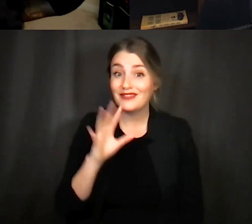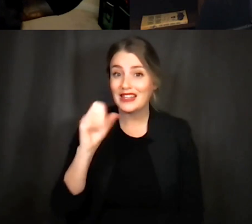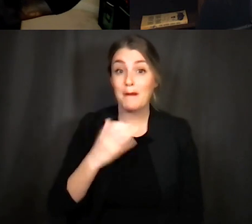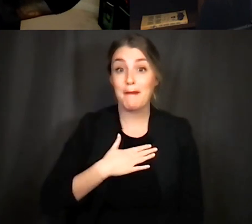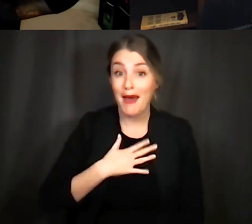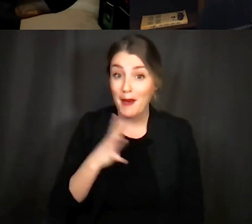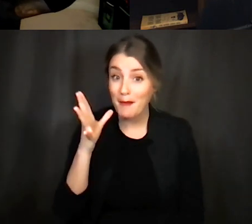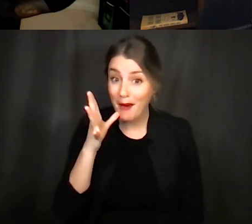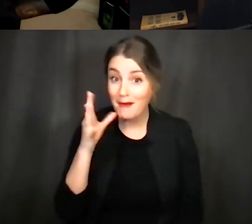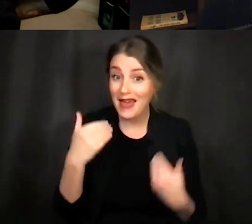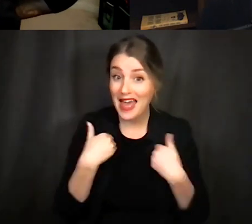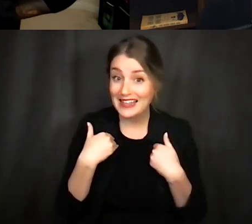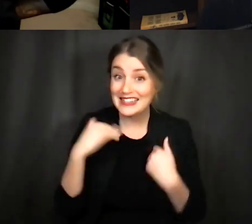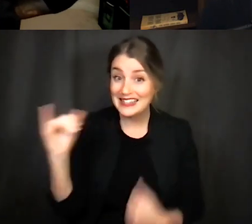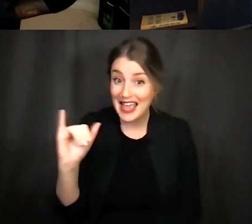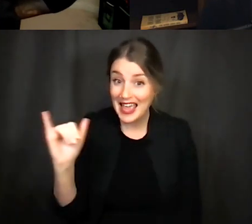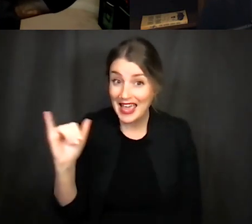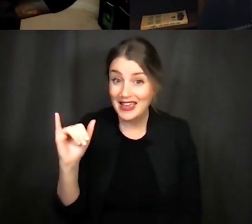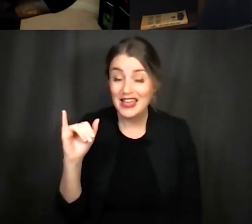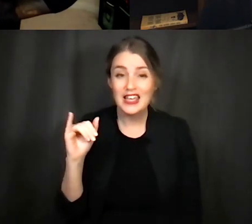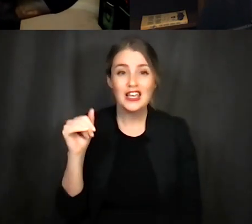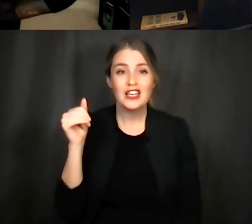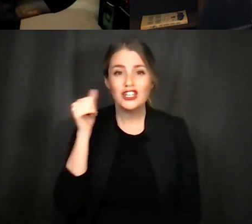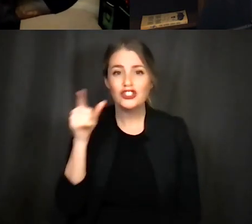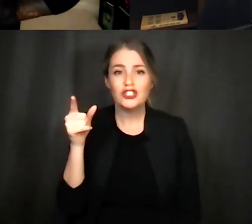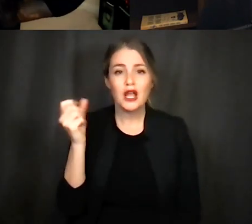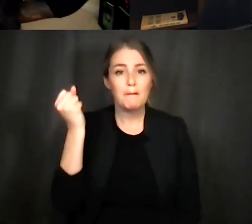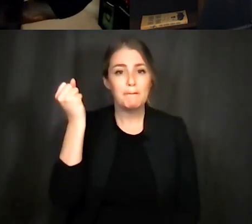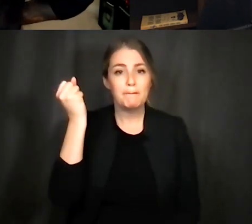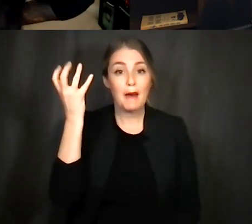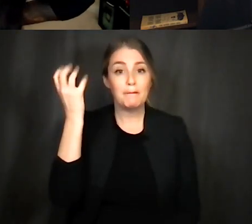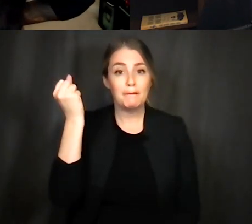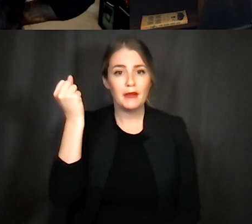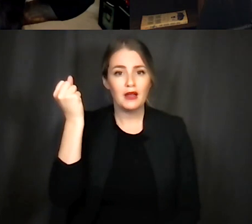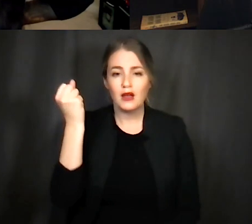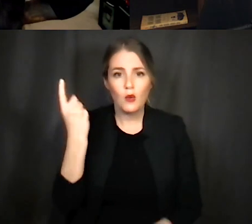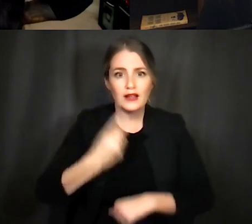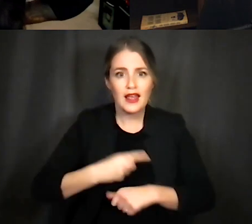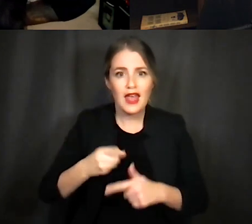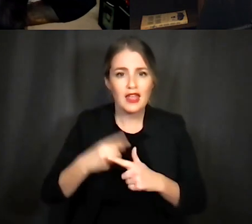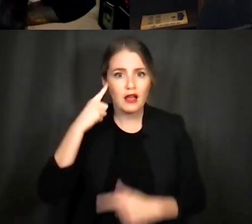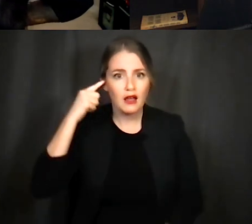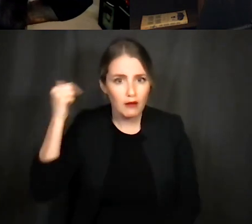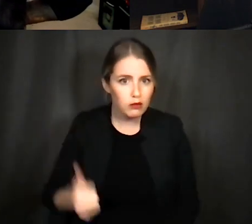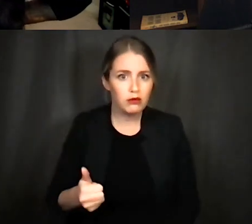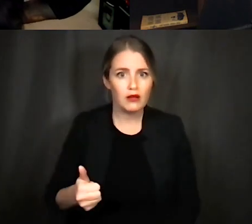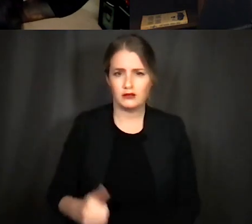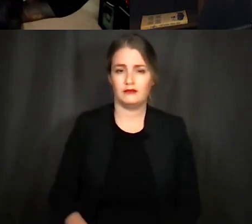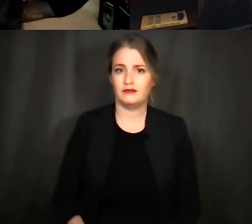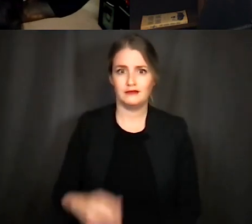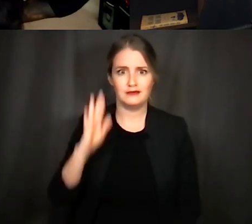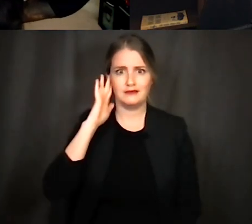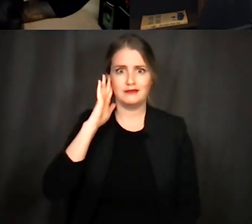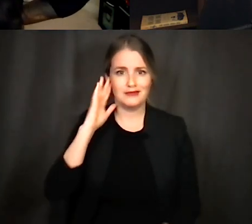has the same thing she spontaneously just heard a pop one day and she could no longer hear um and it was one of the things that kind of